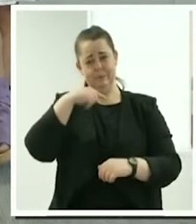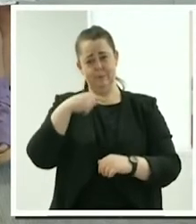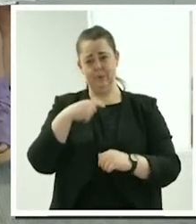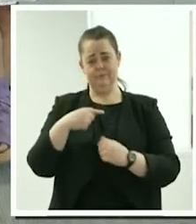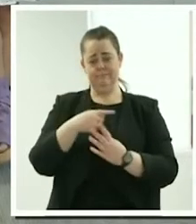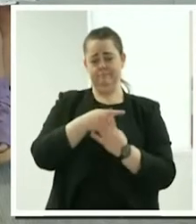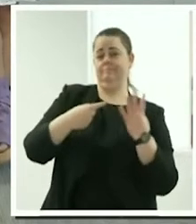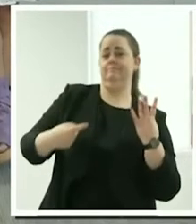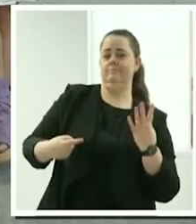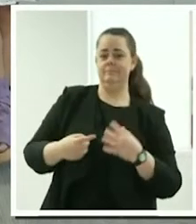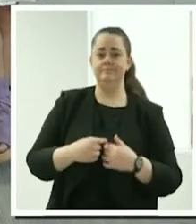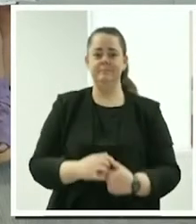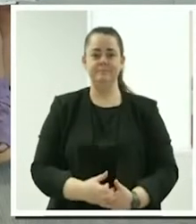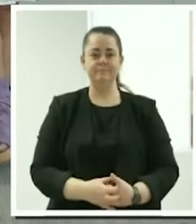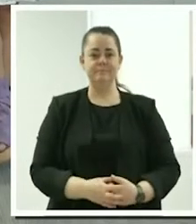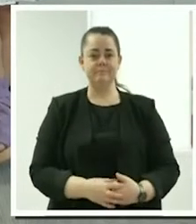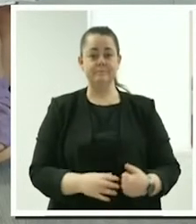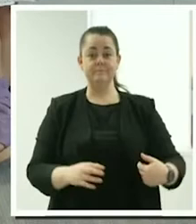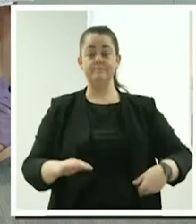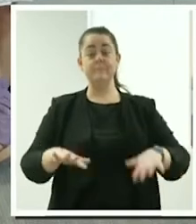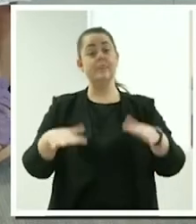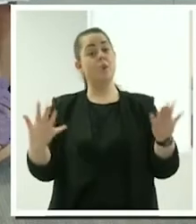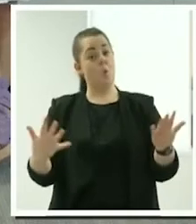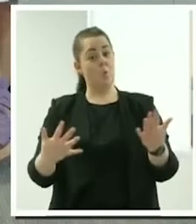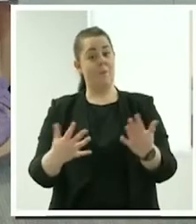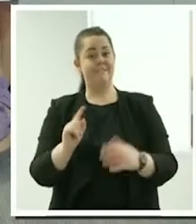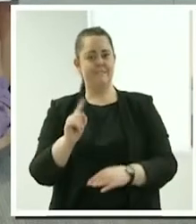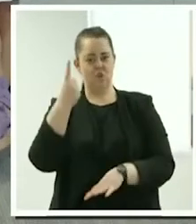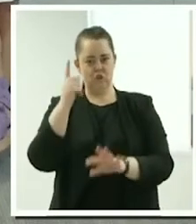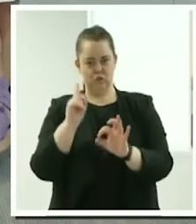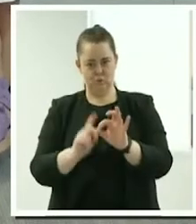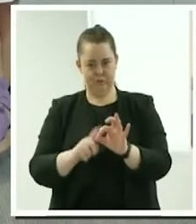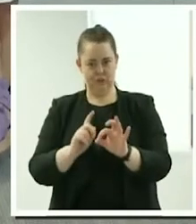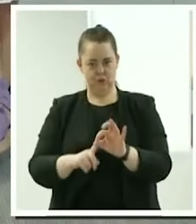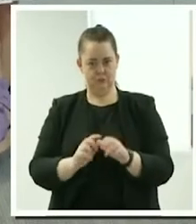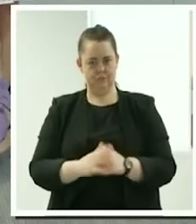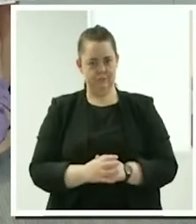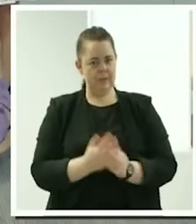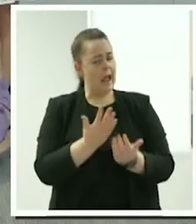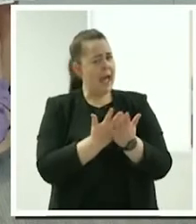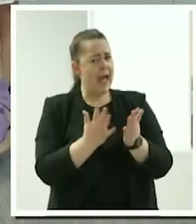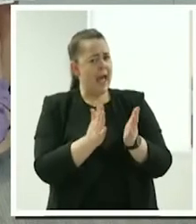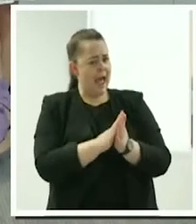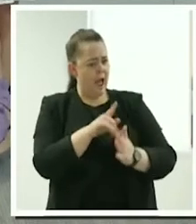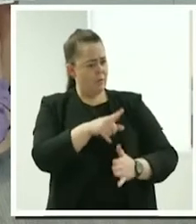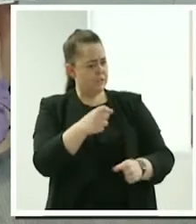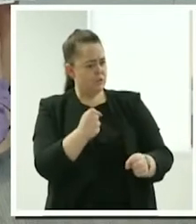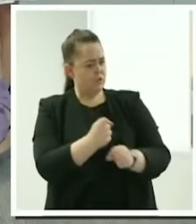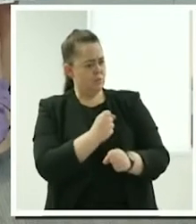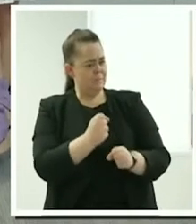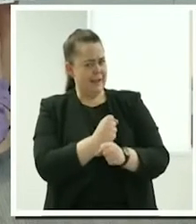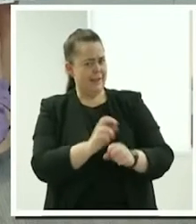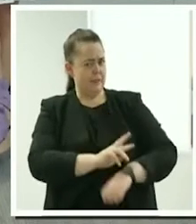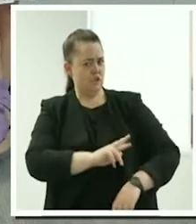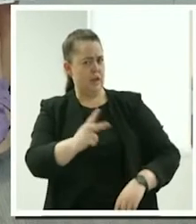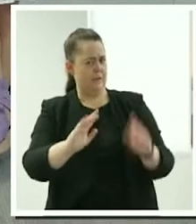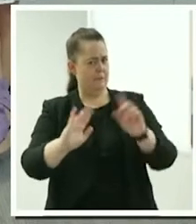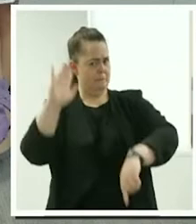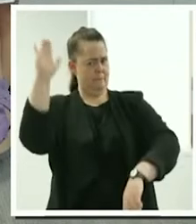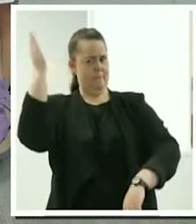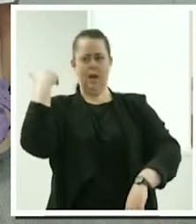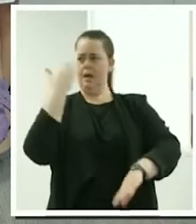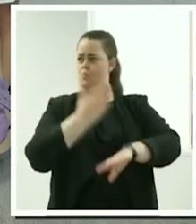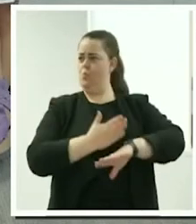Now, over to the questions. The first question is, how did you make the transition from working for a